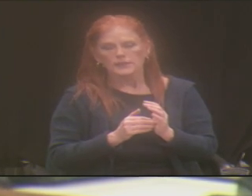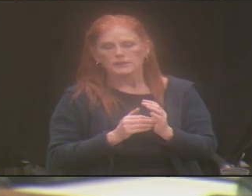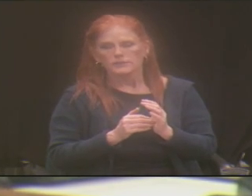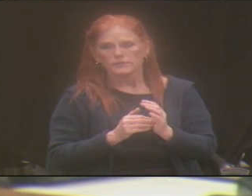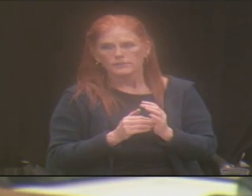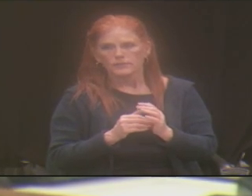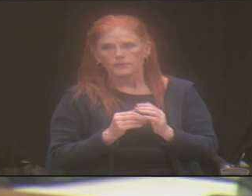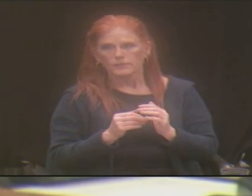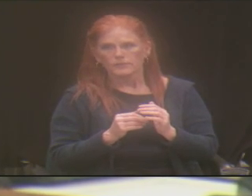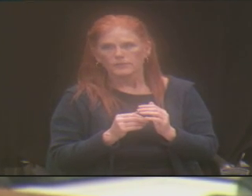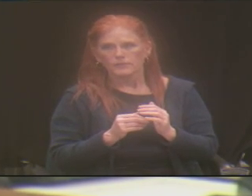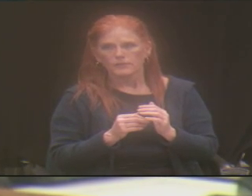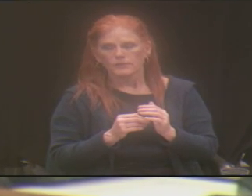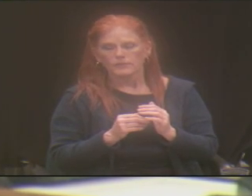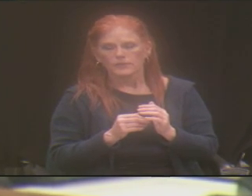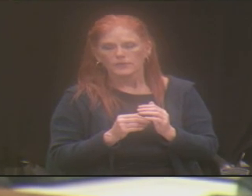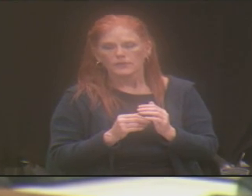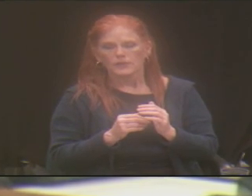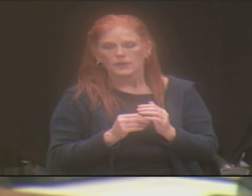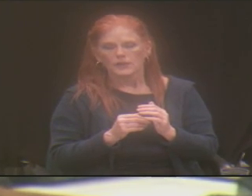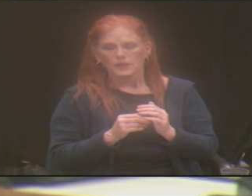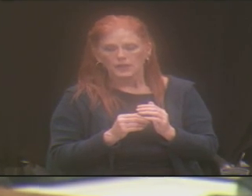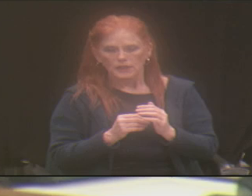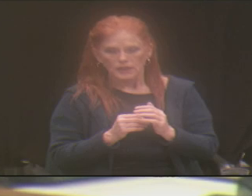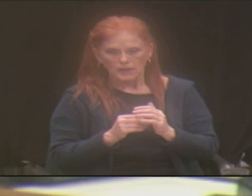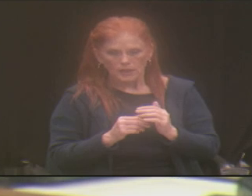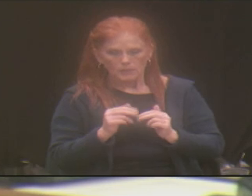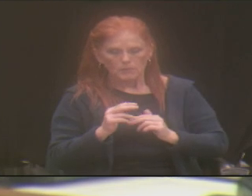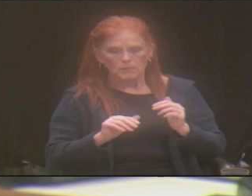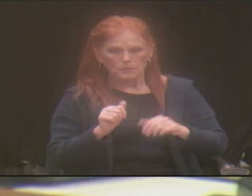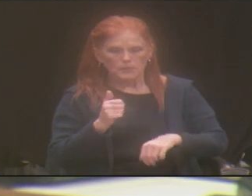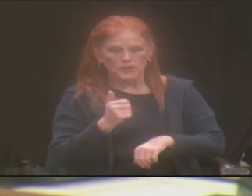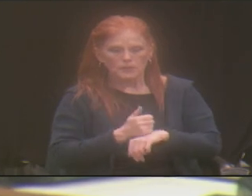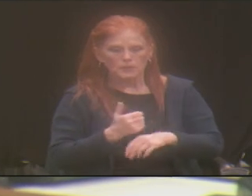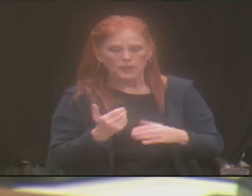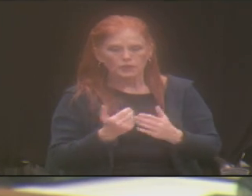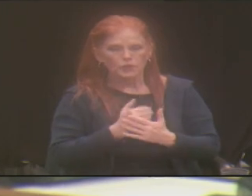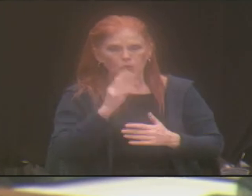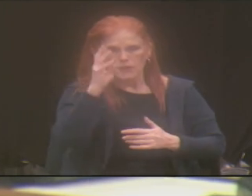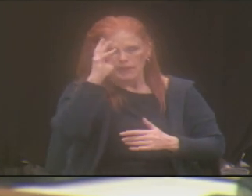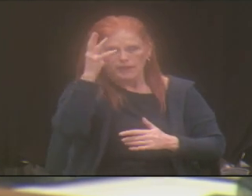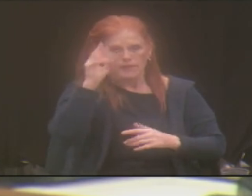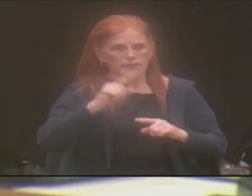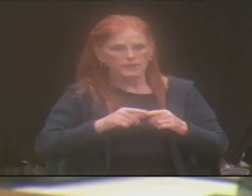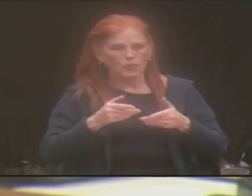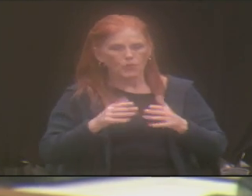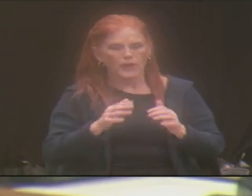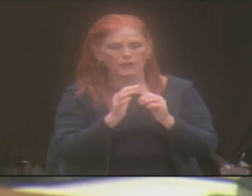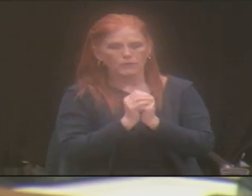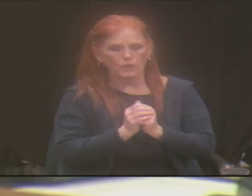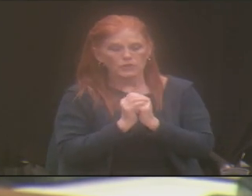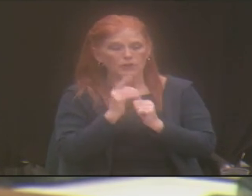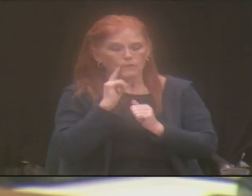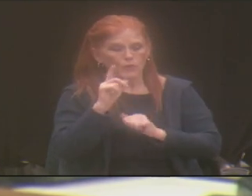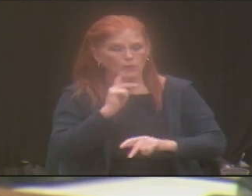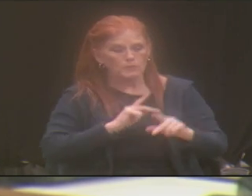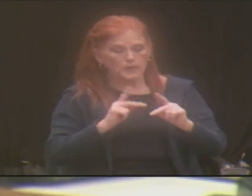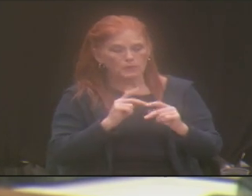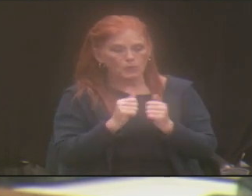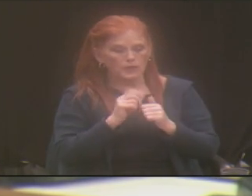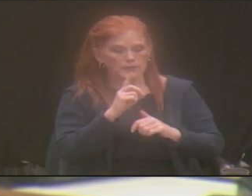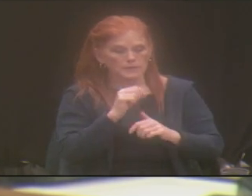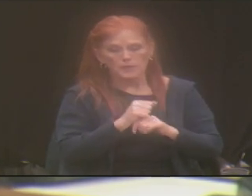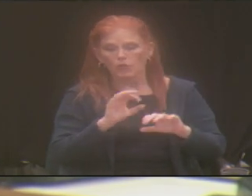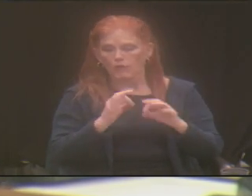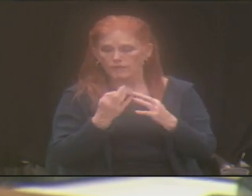new and innovative type of worship experience for individuals with disabilities or families